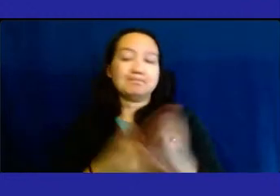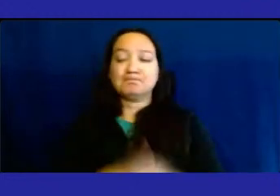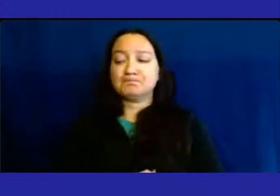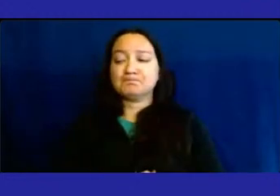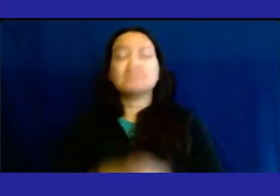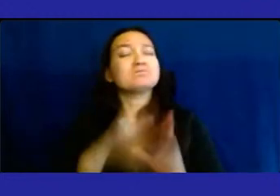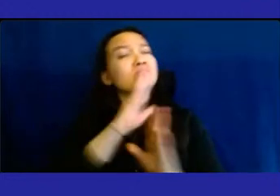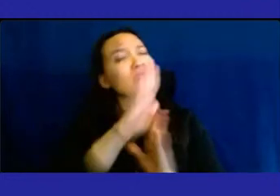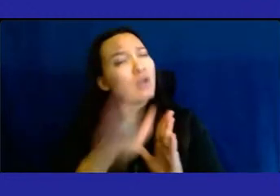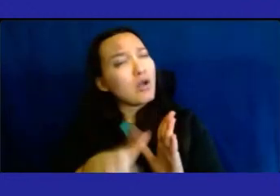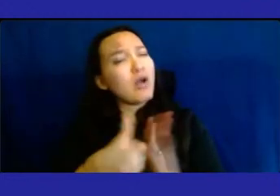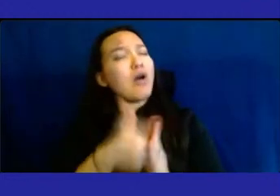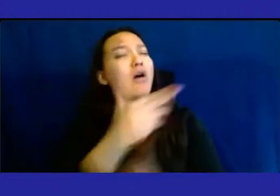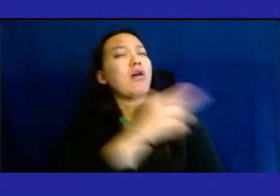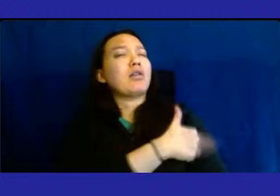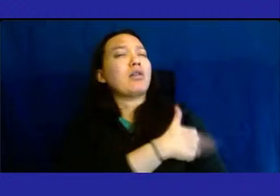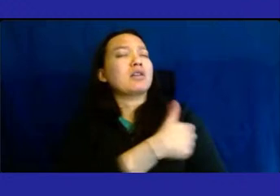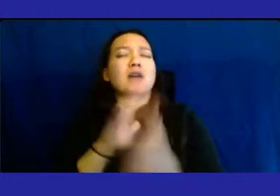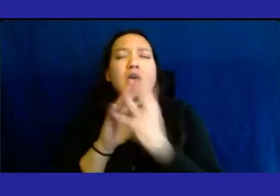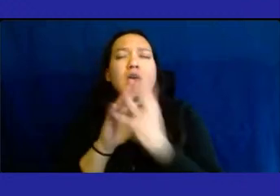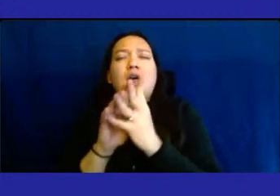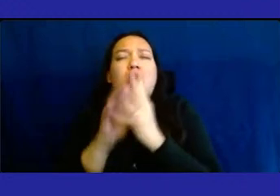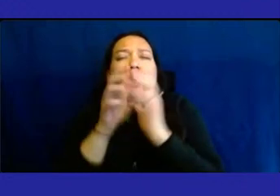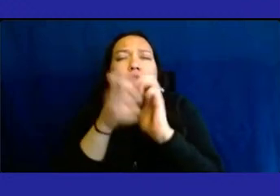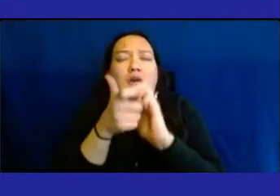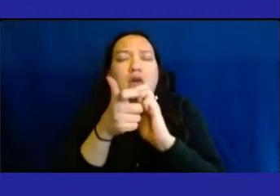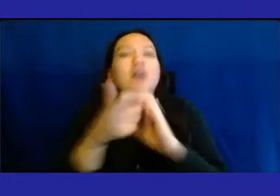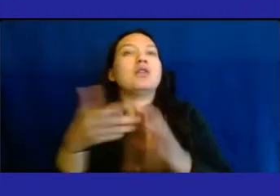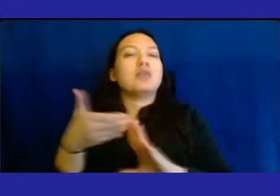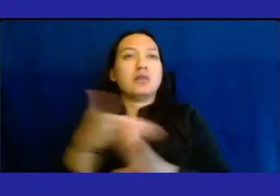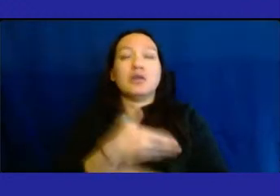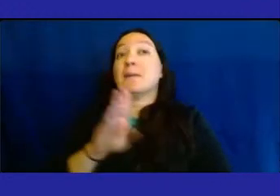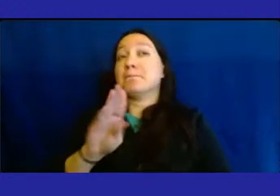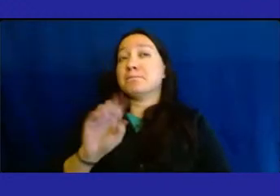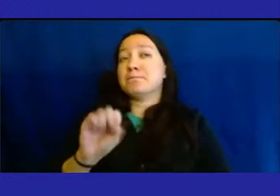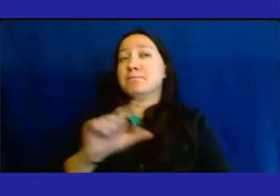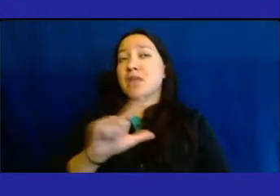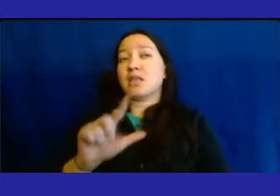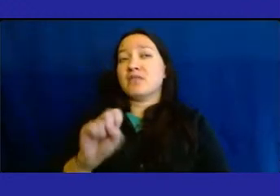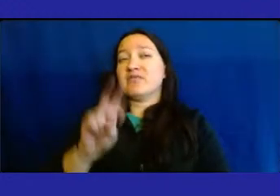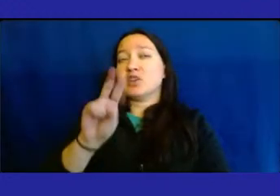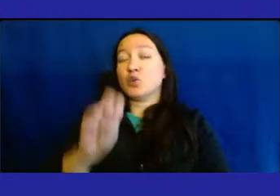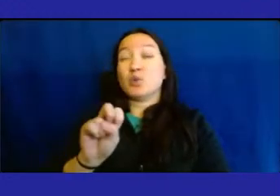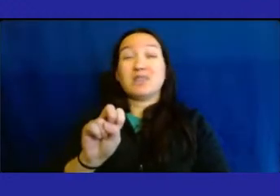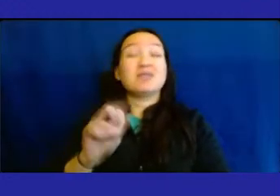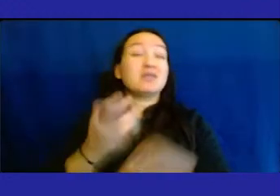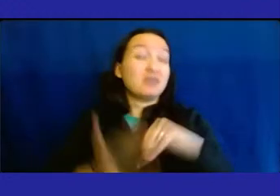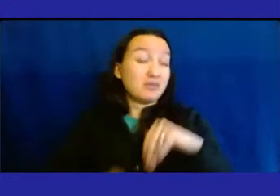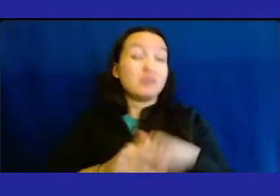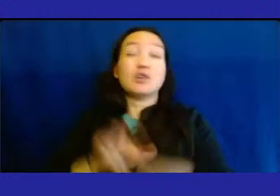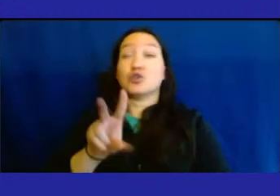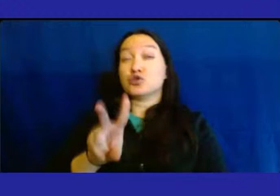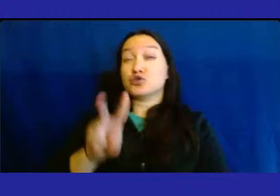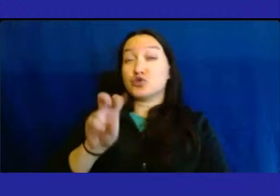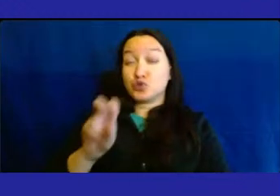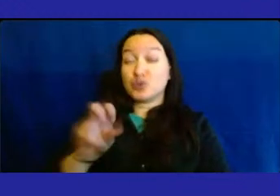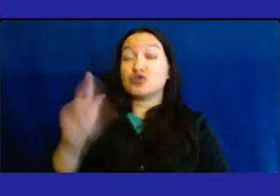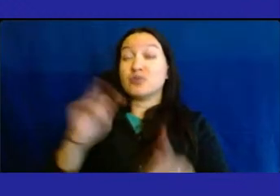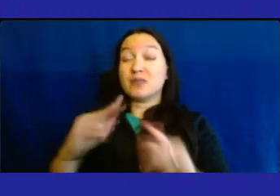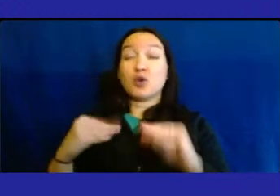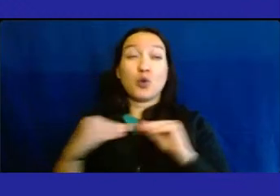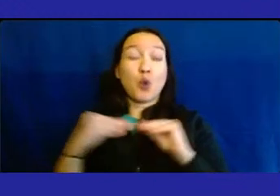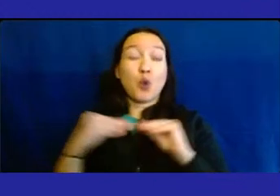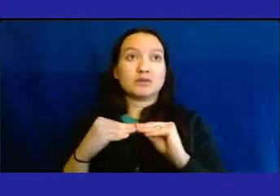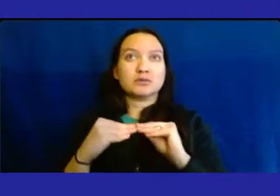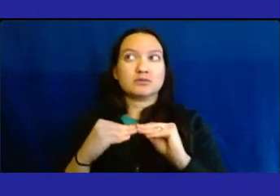hospitals are more crowded than they were, but Bellevue in particular, 200 people more. That's in